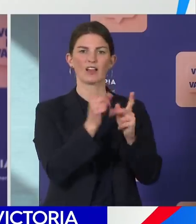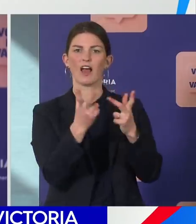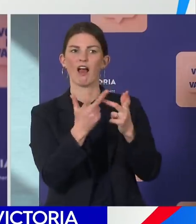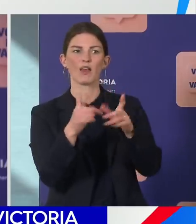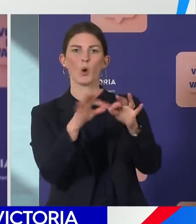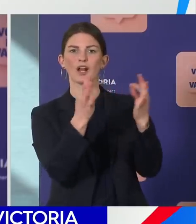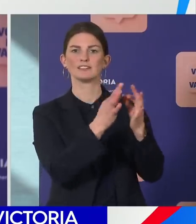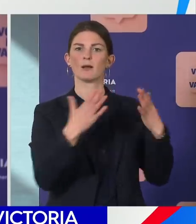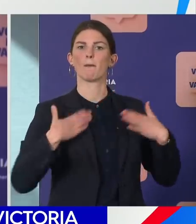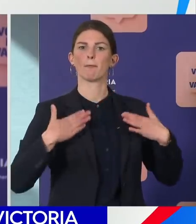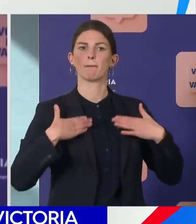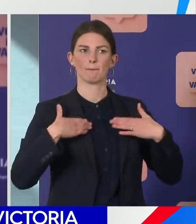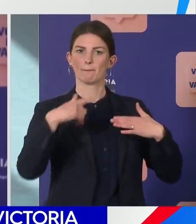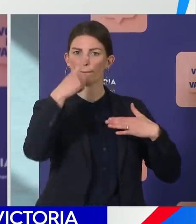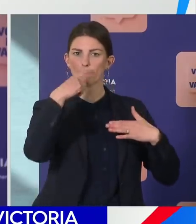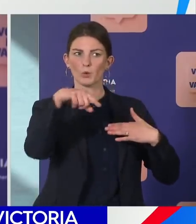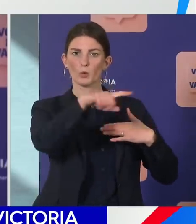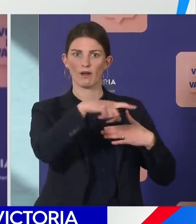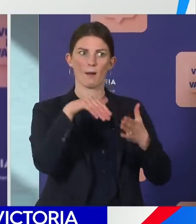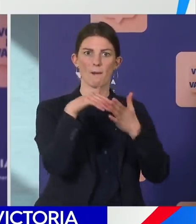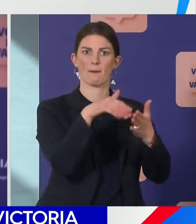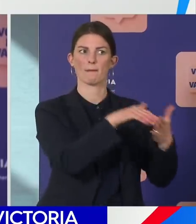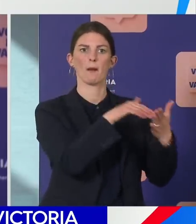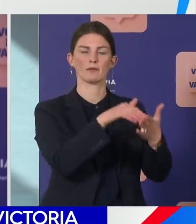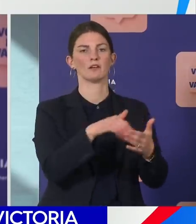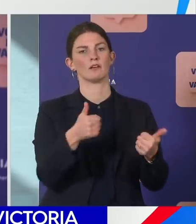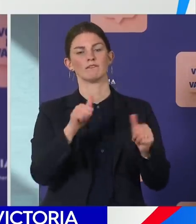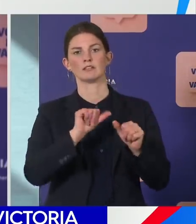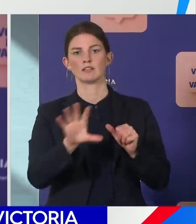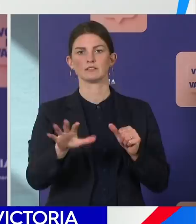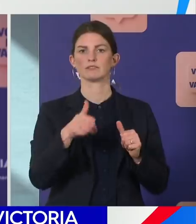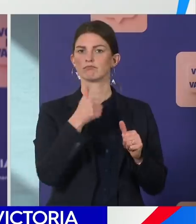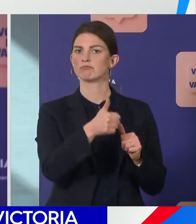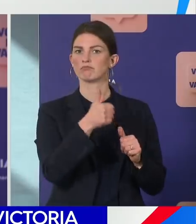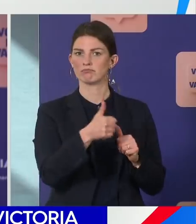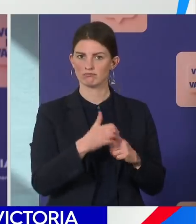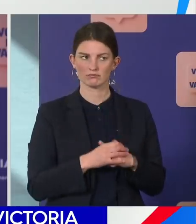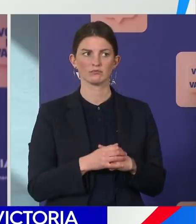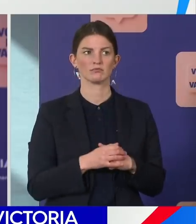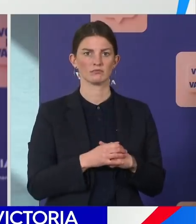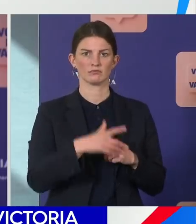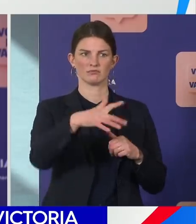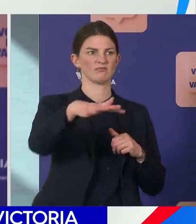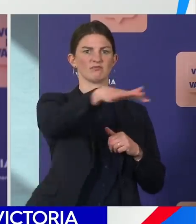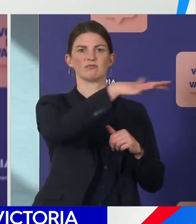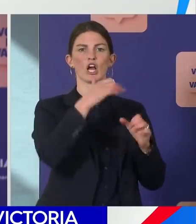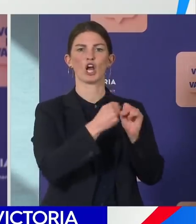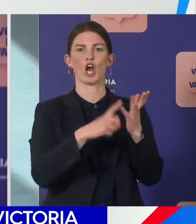comprehensive response in that wider Goulburn Valley area.